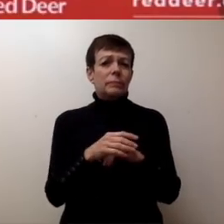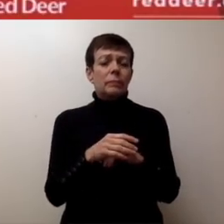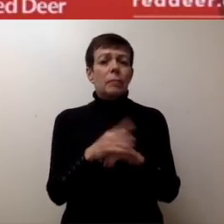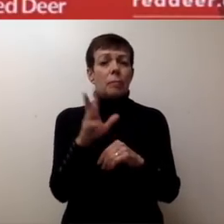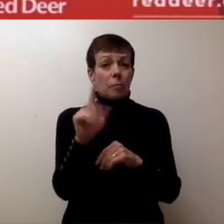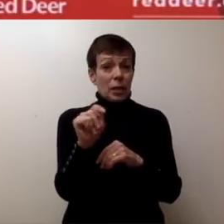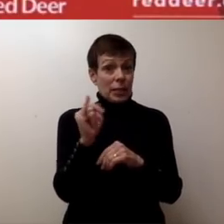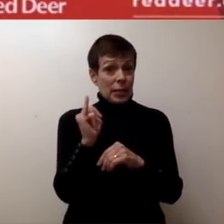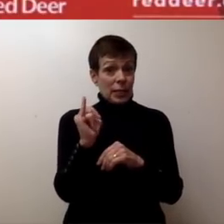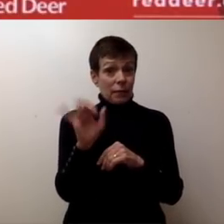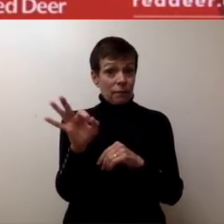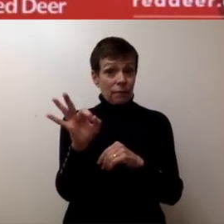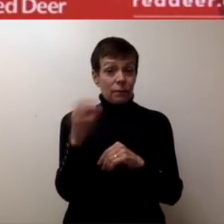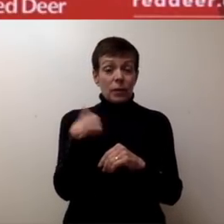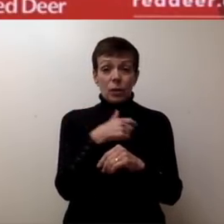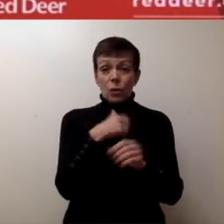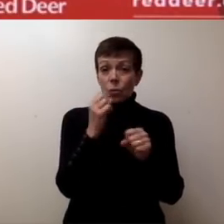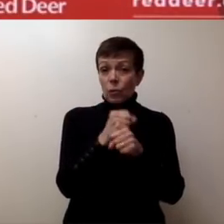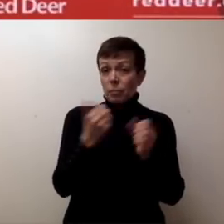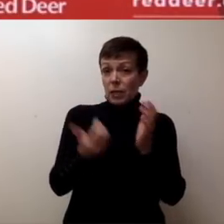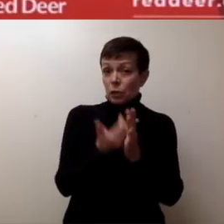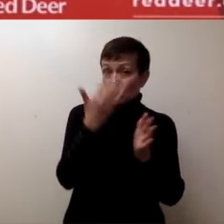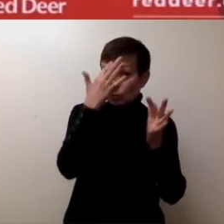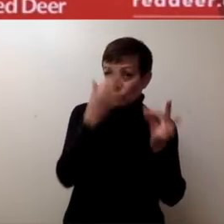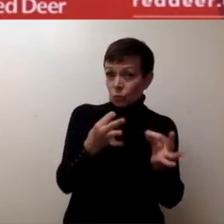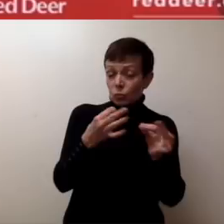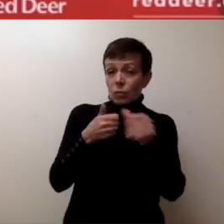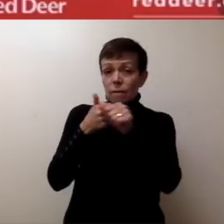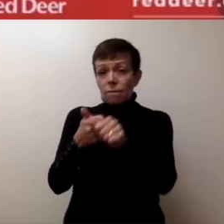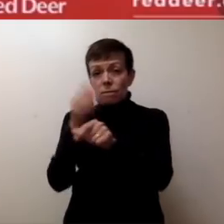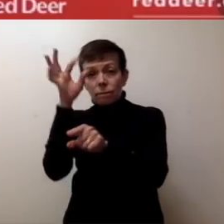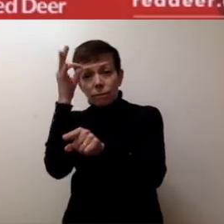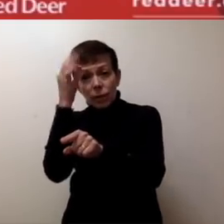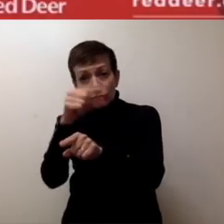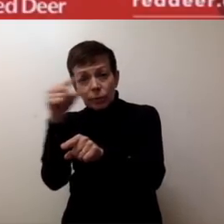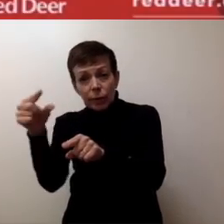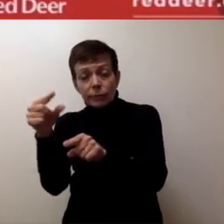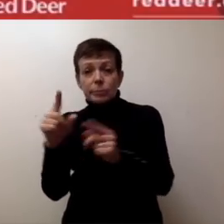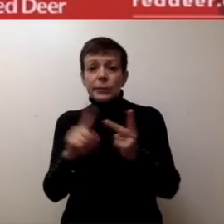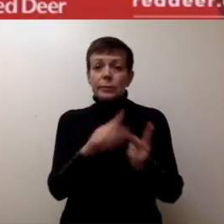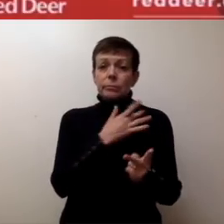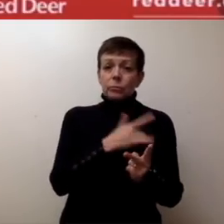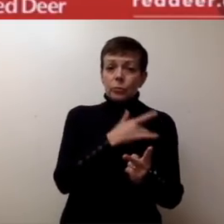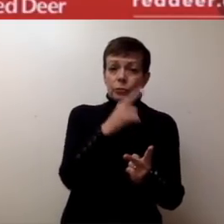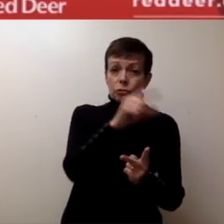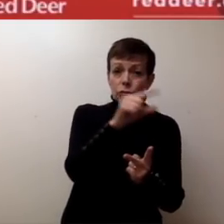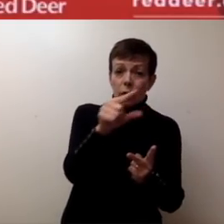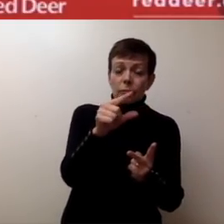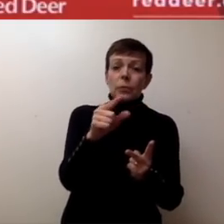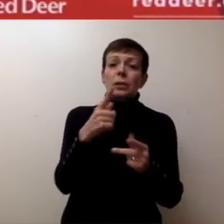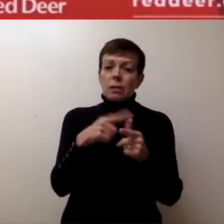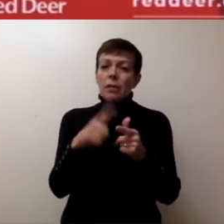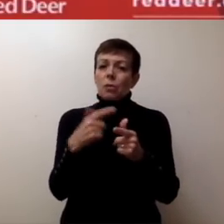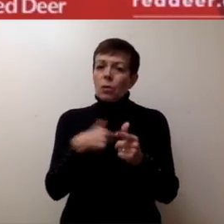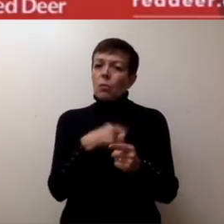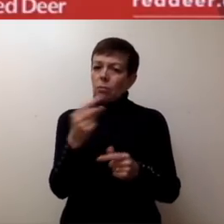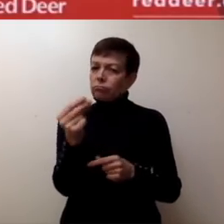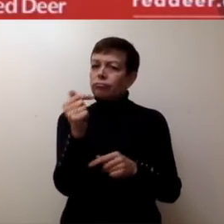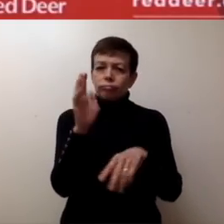we take consideration of new federal, provincial, and local measures being taken that are absolutely imperative for you to be informed of.